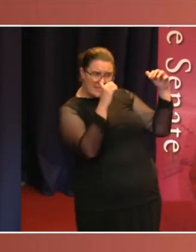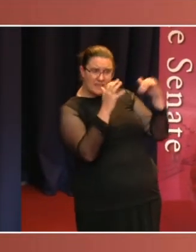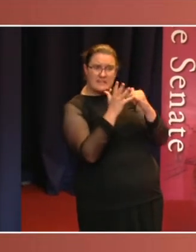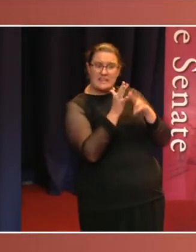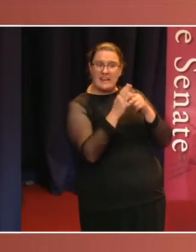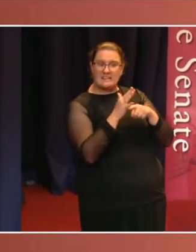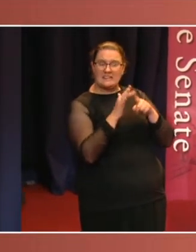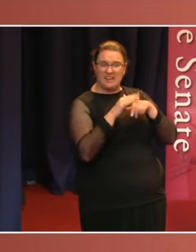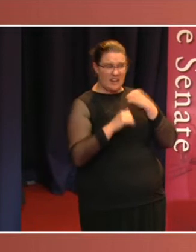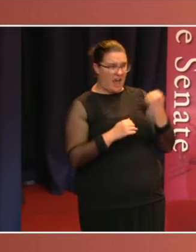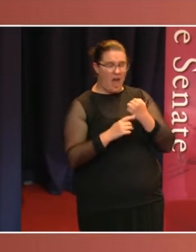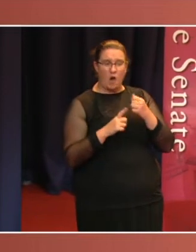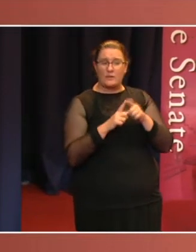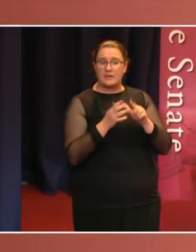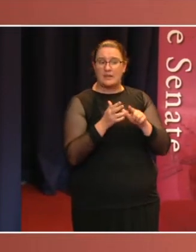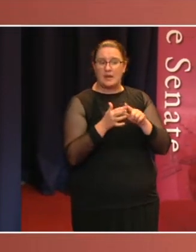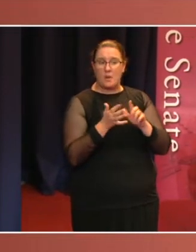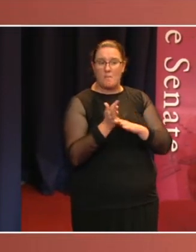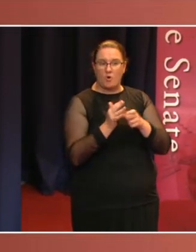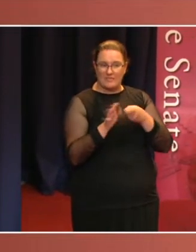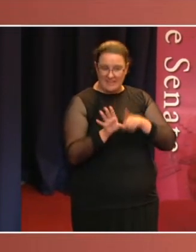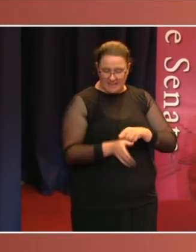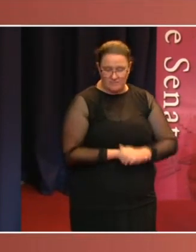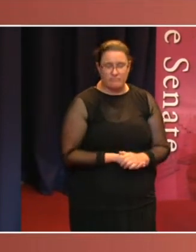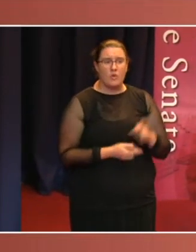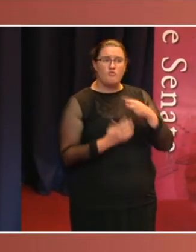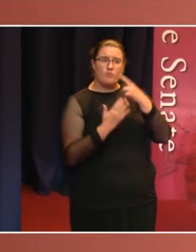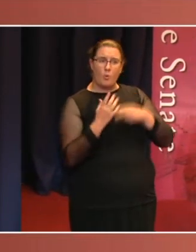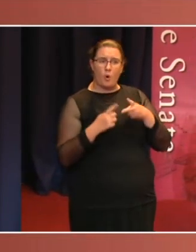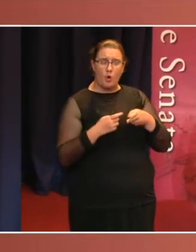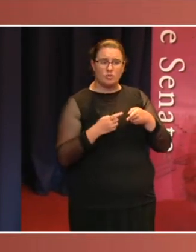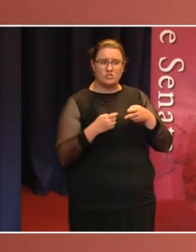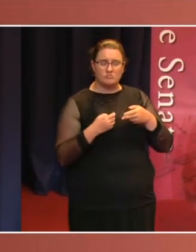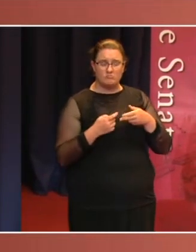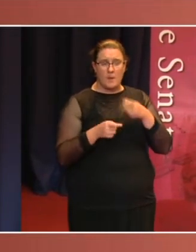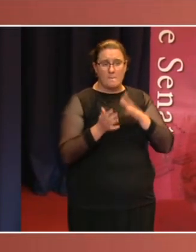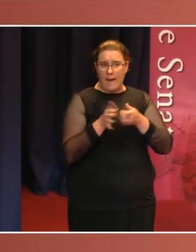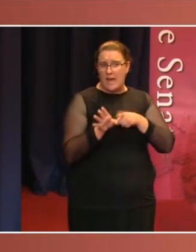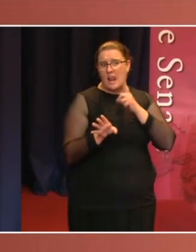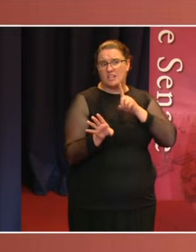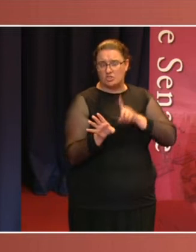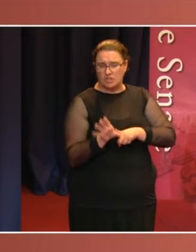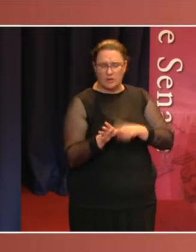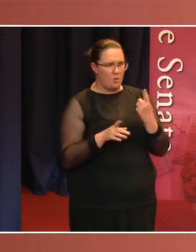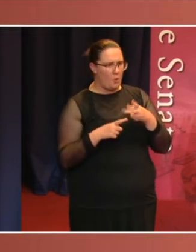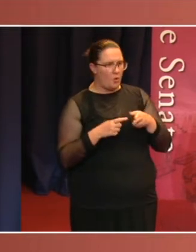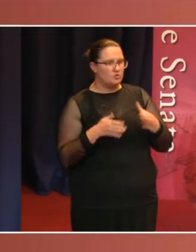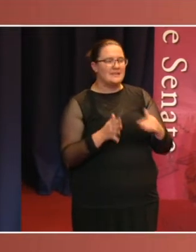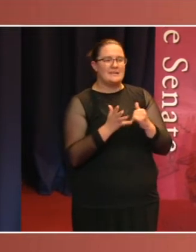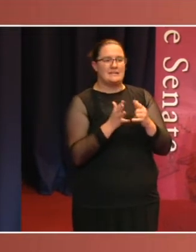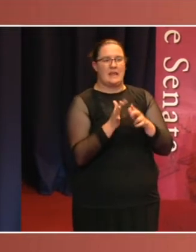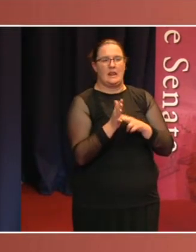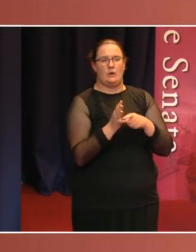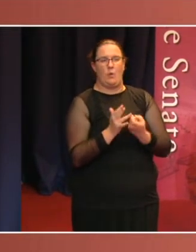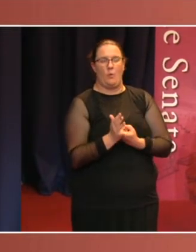The report was launched in May last year by the former President, the Honourable Senator Scott Ryan. It provides a valuable